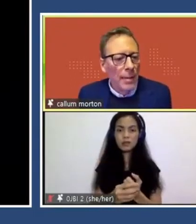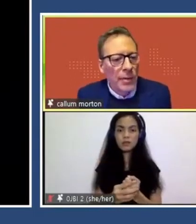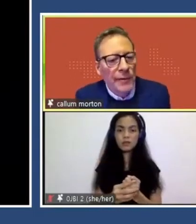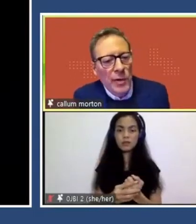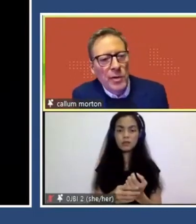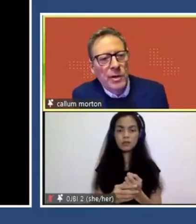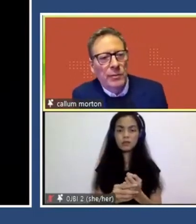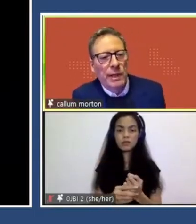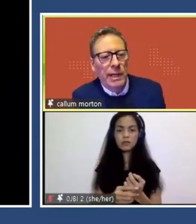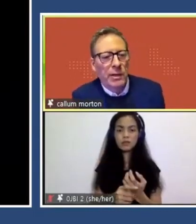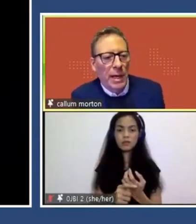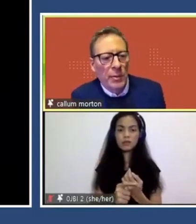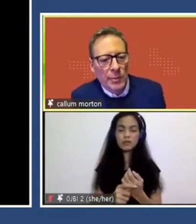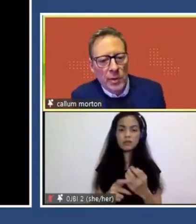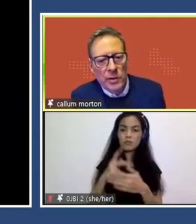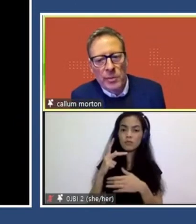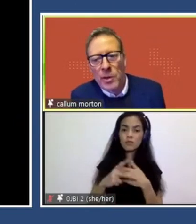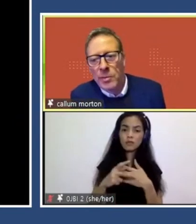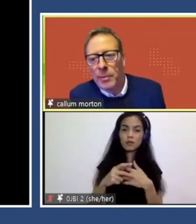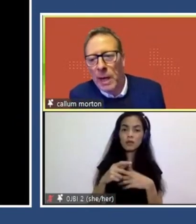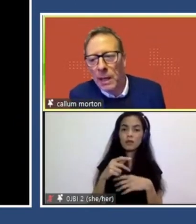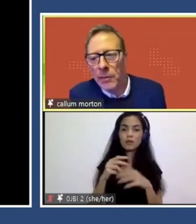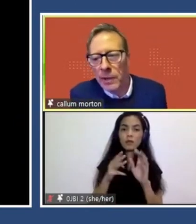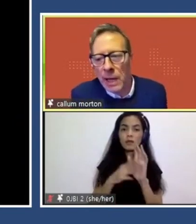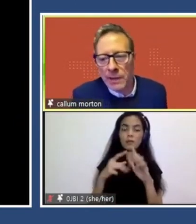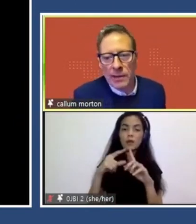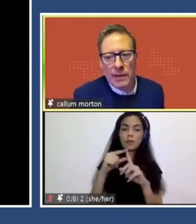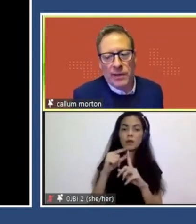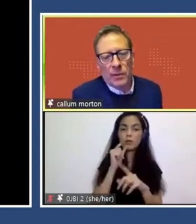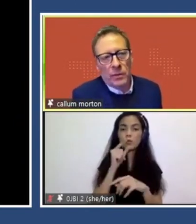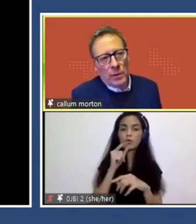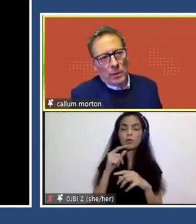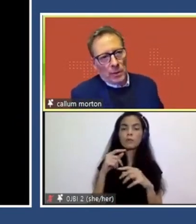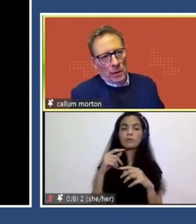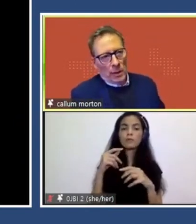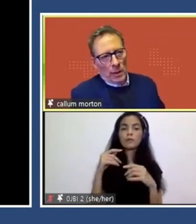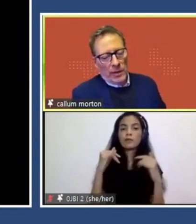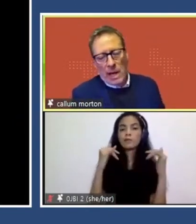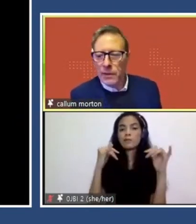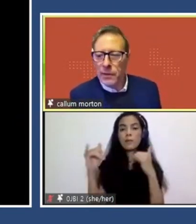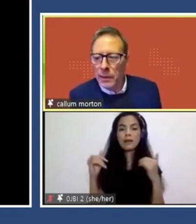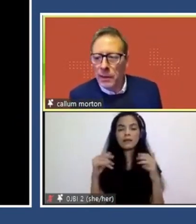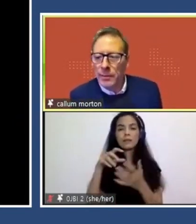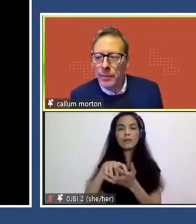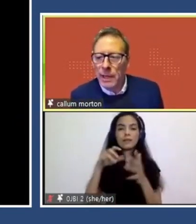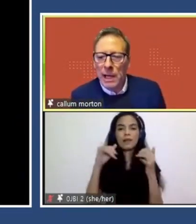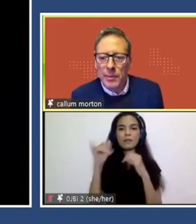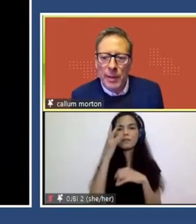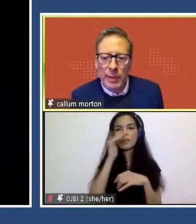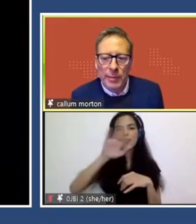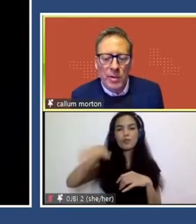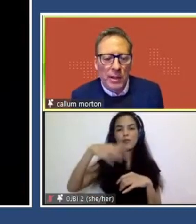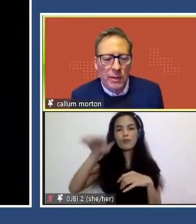Um, so the first project that really kicked off Matt was a project called Monument Park. It was an artist led. So I was the artist, um,